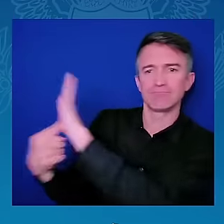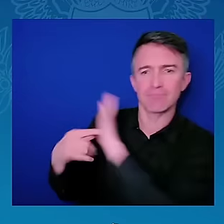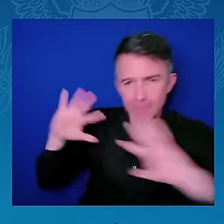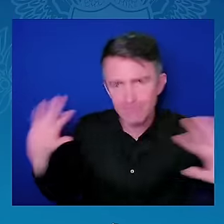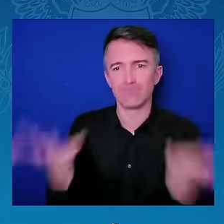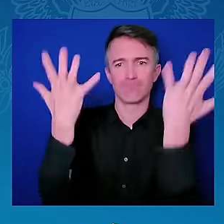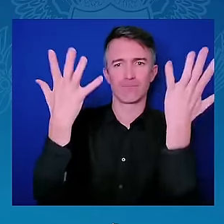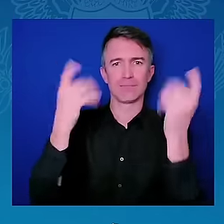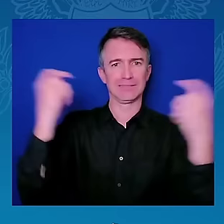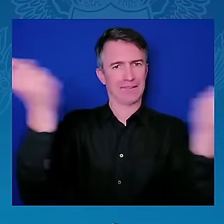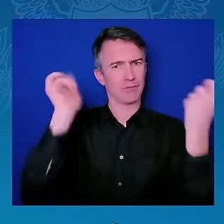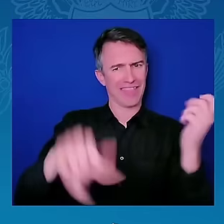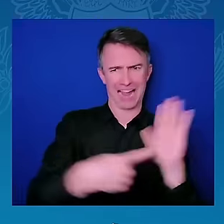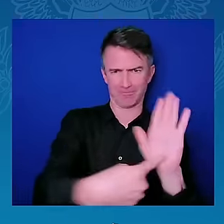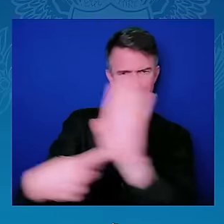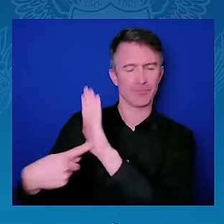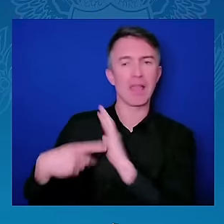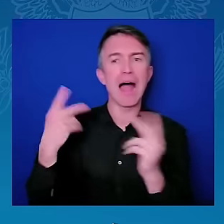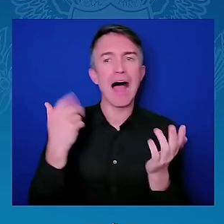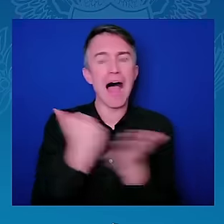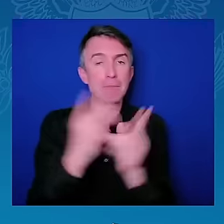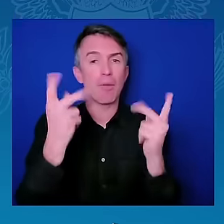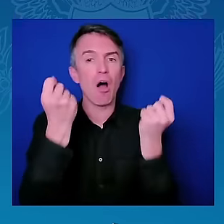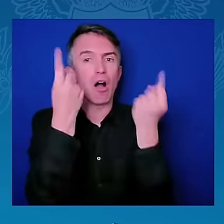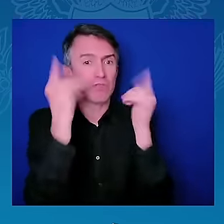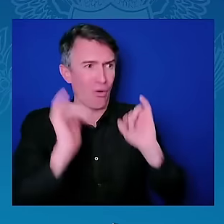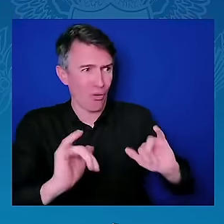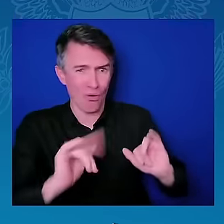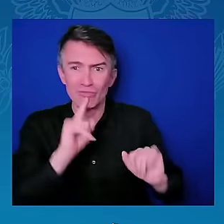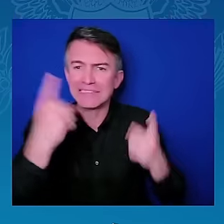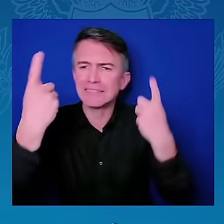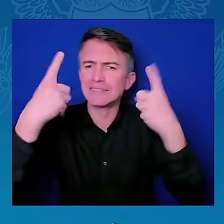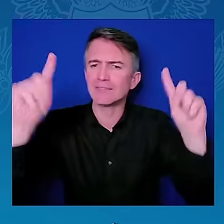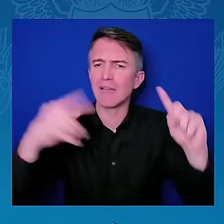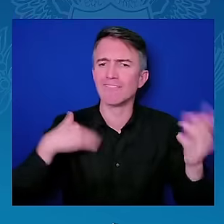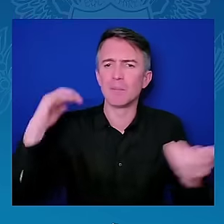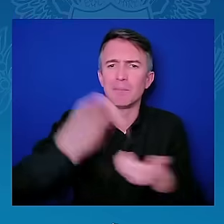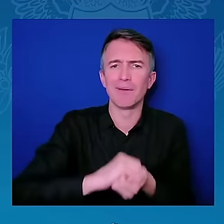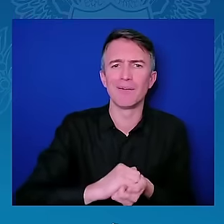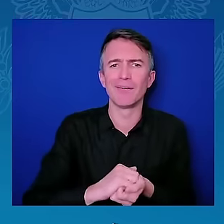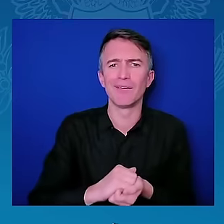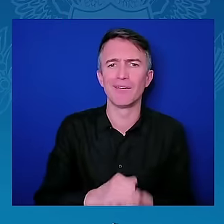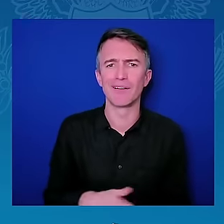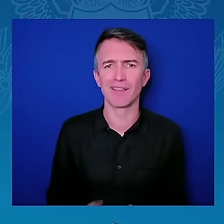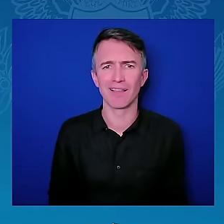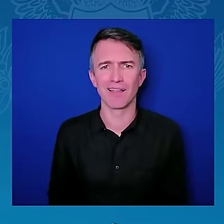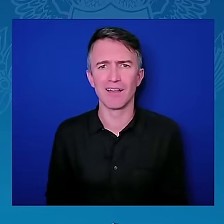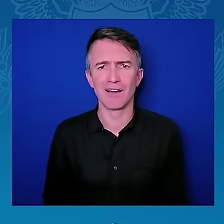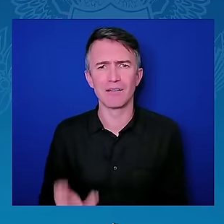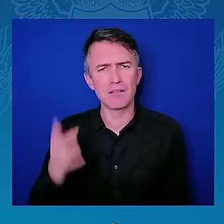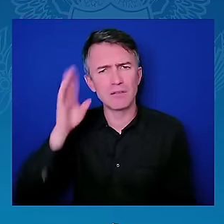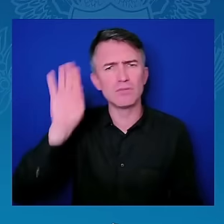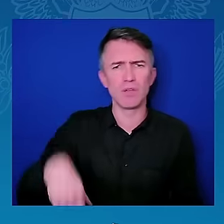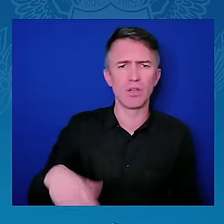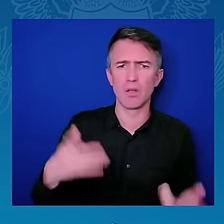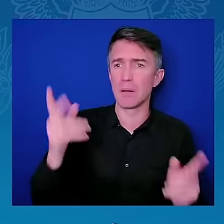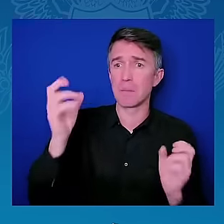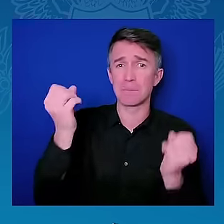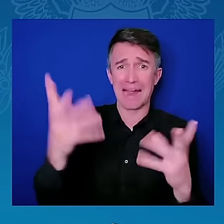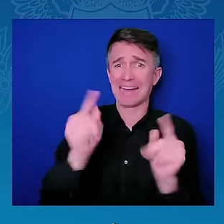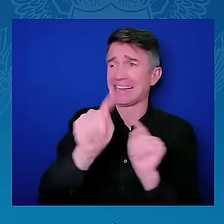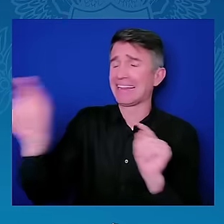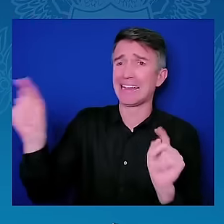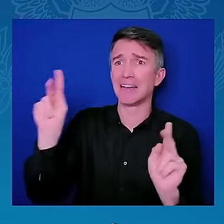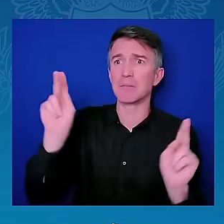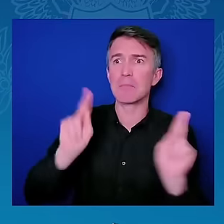dollars, to your point, that we can do with these kinds of partnerships that will have exponential and immediate impact. And I'll just